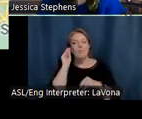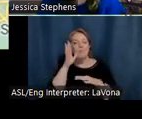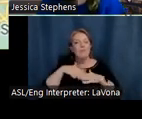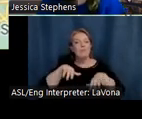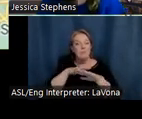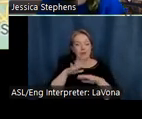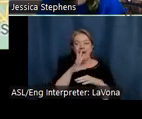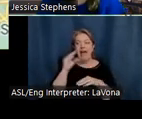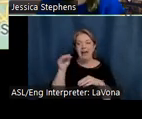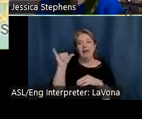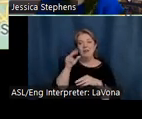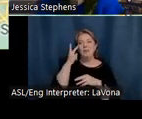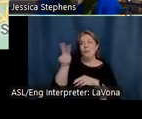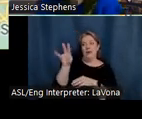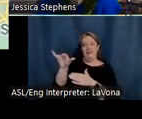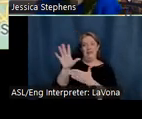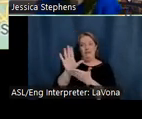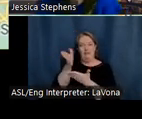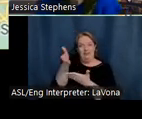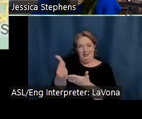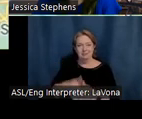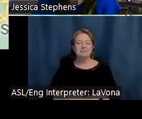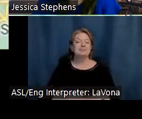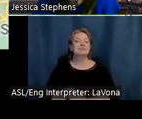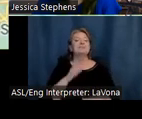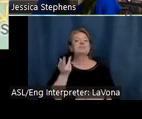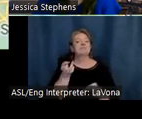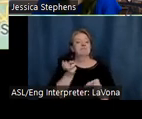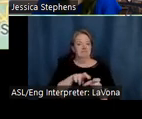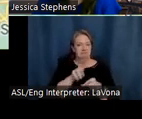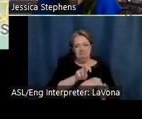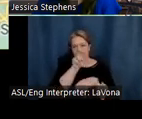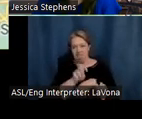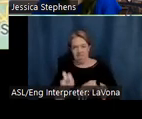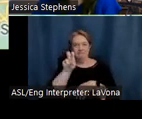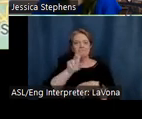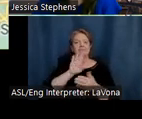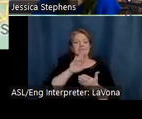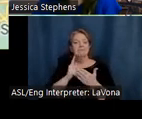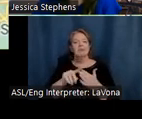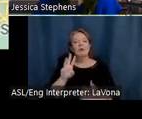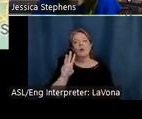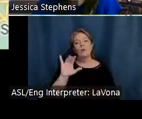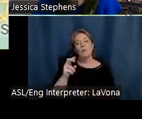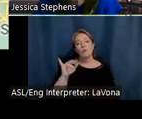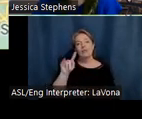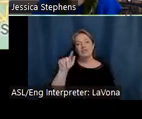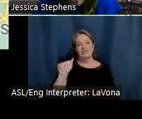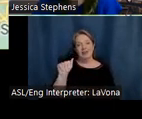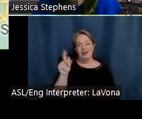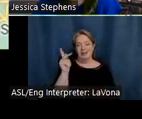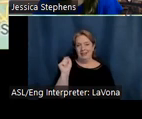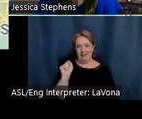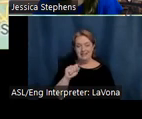on the property. Continuing on to Wichita, Kansas, we'll tour the Village, which is a found materials art